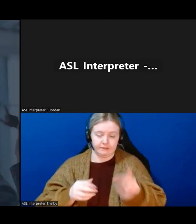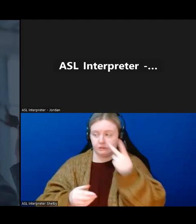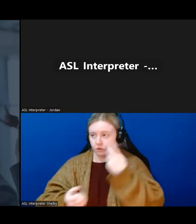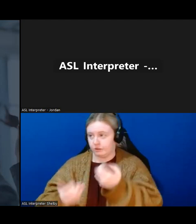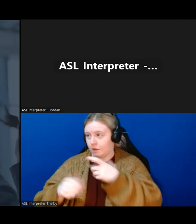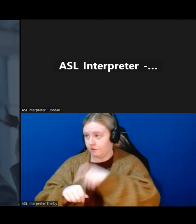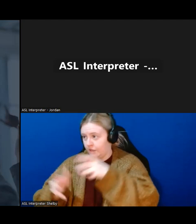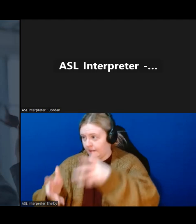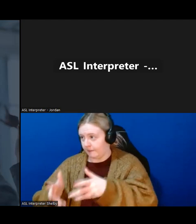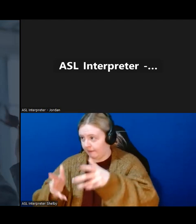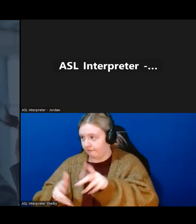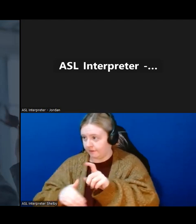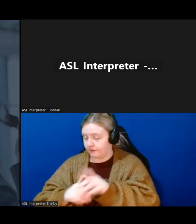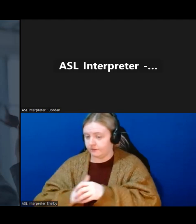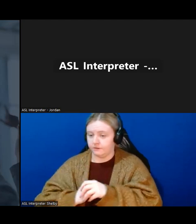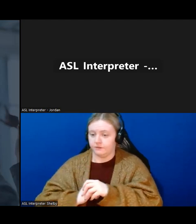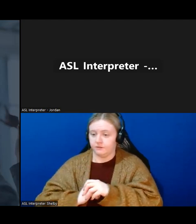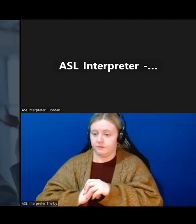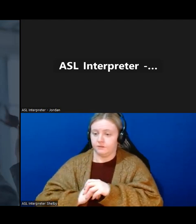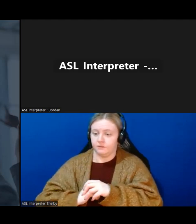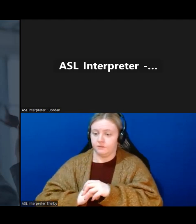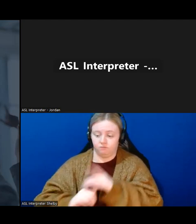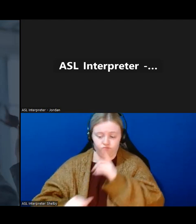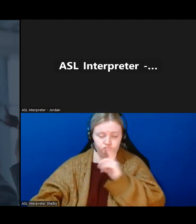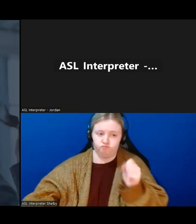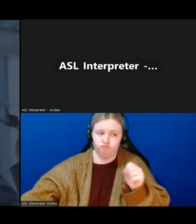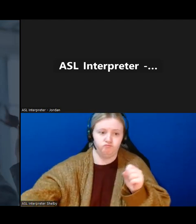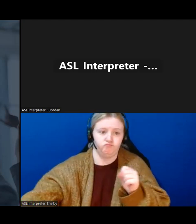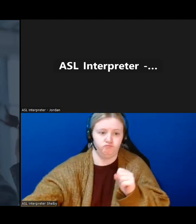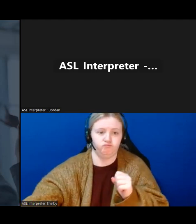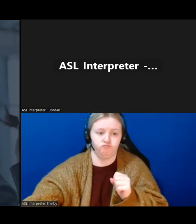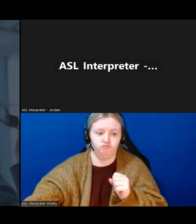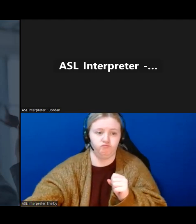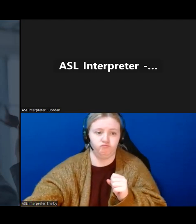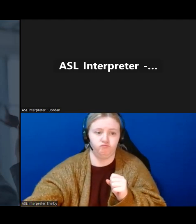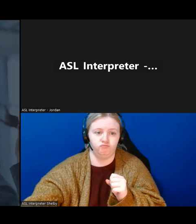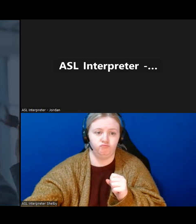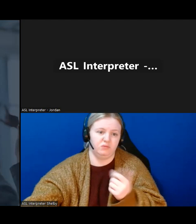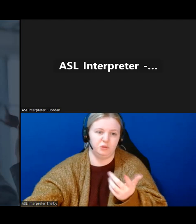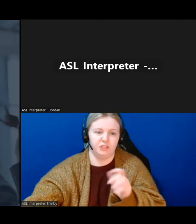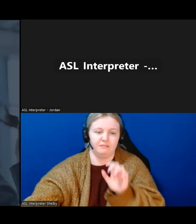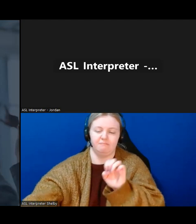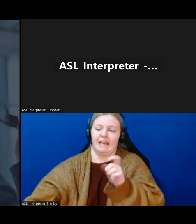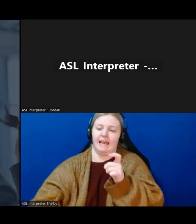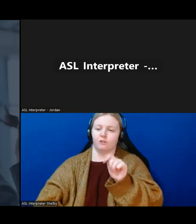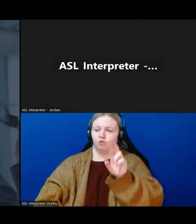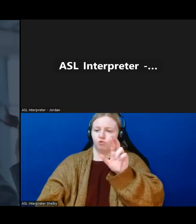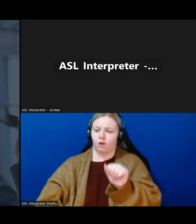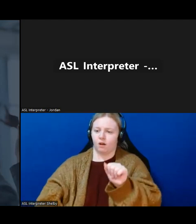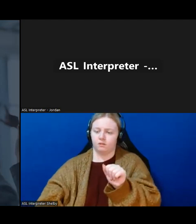have for you to share your other presentation? Yes, certainly, because that was like an extra little component in case people were interested,